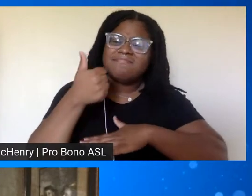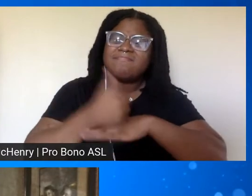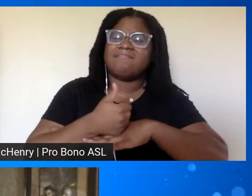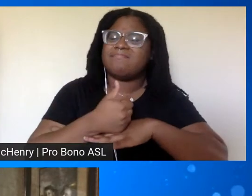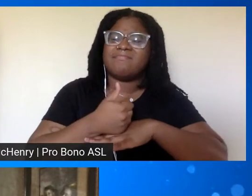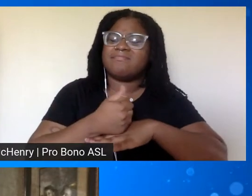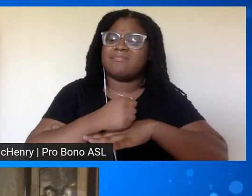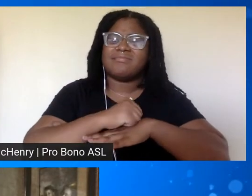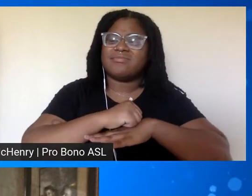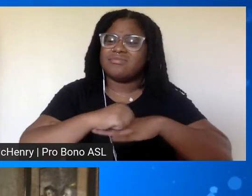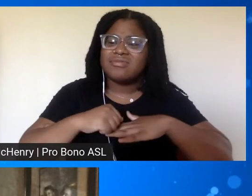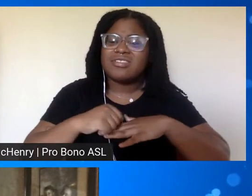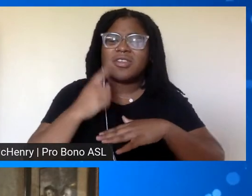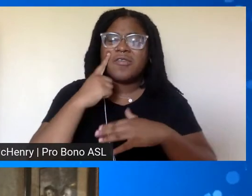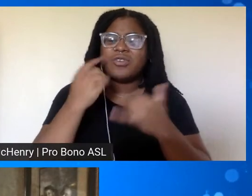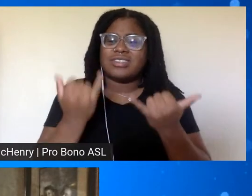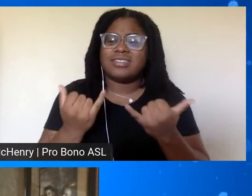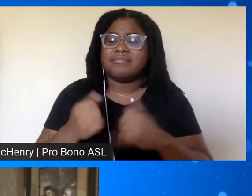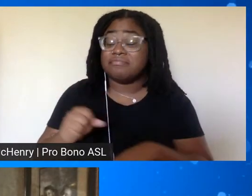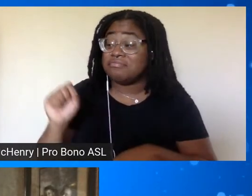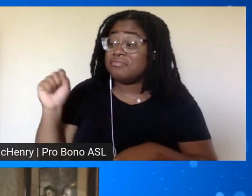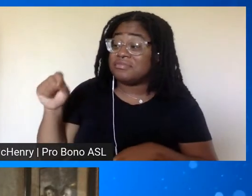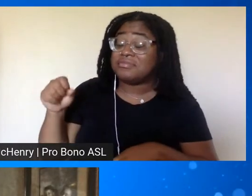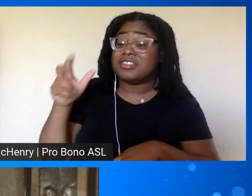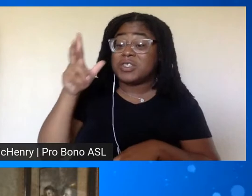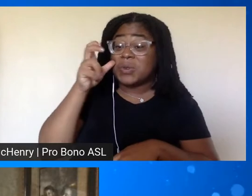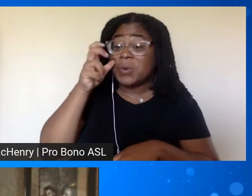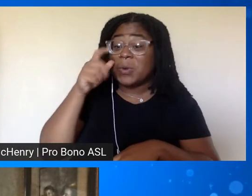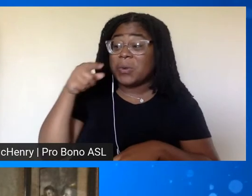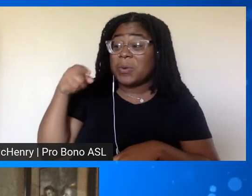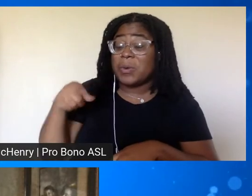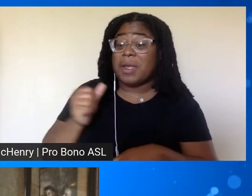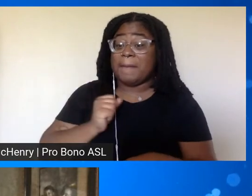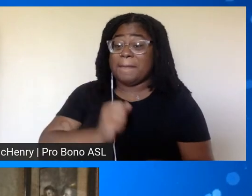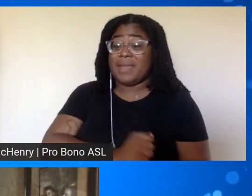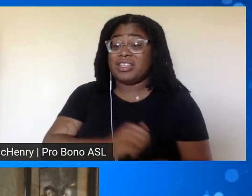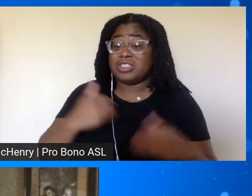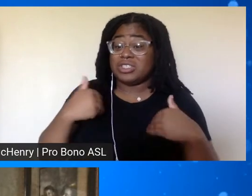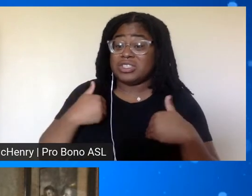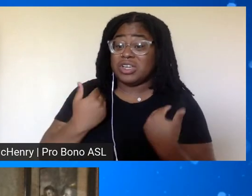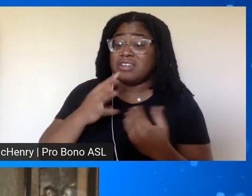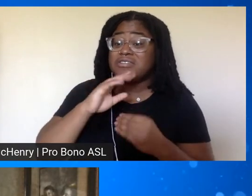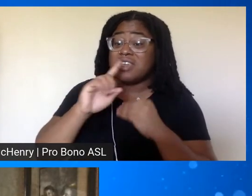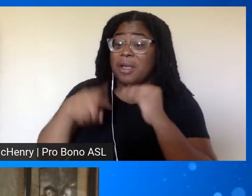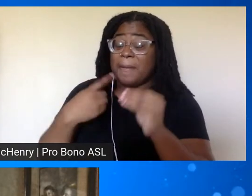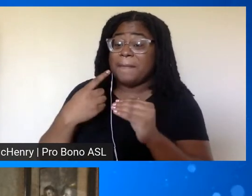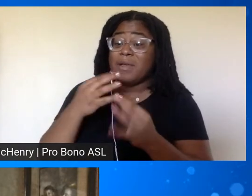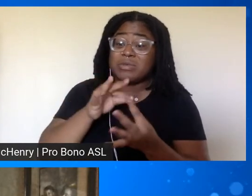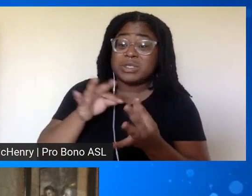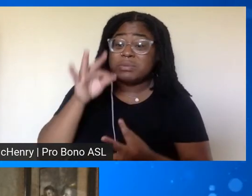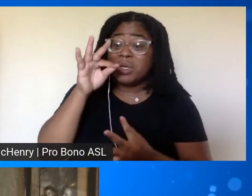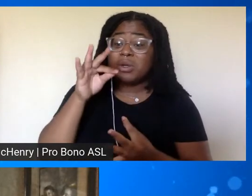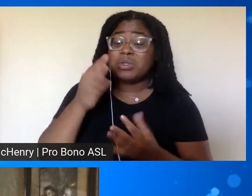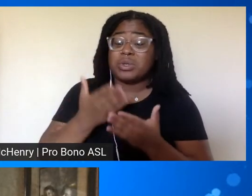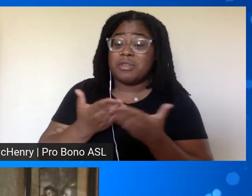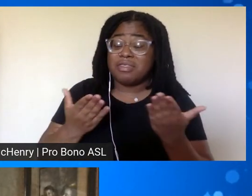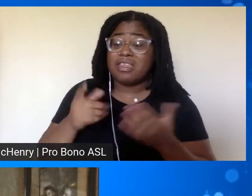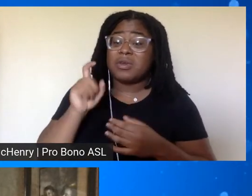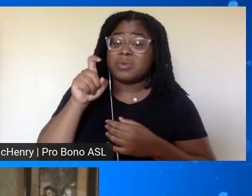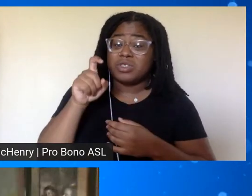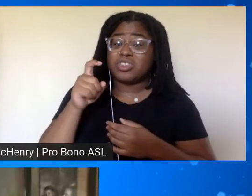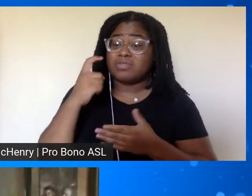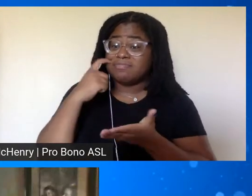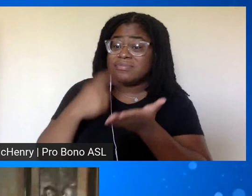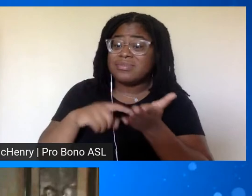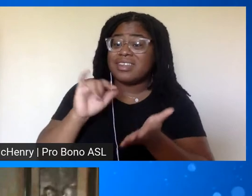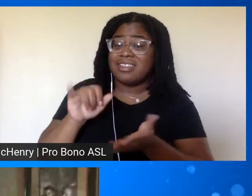us today yes and to hear ambassador young talk about spiritual matters and how we all shun that today but